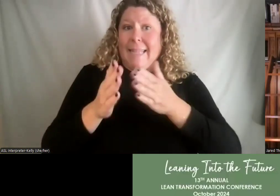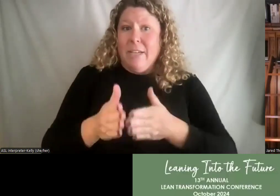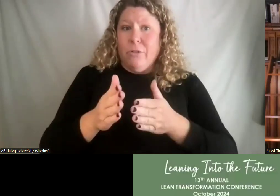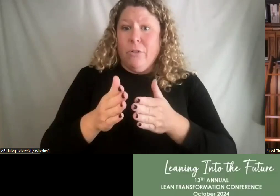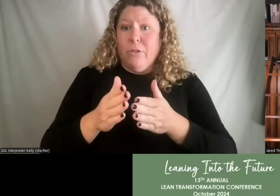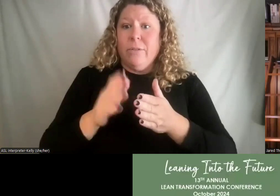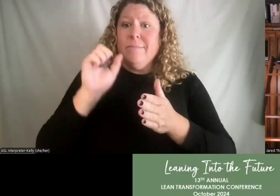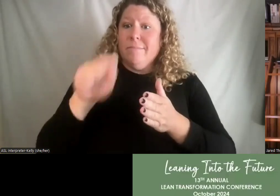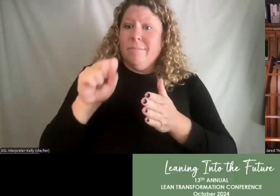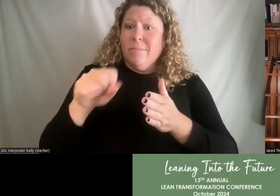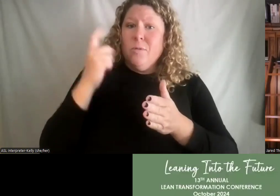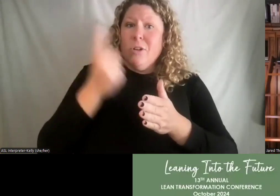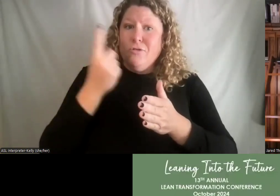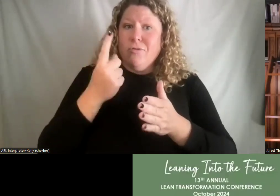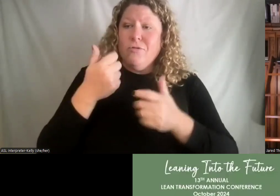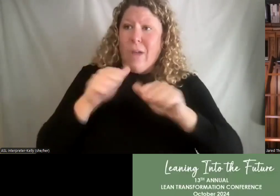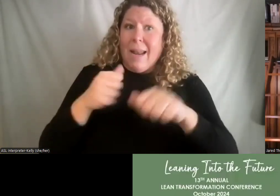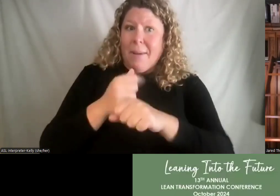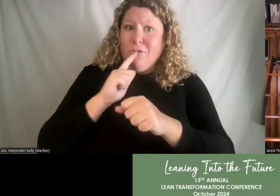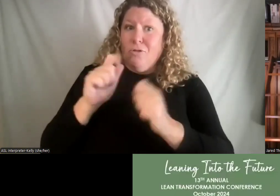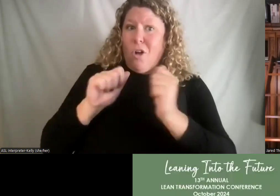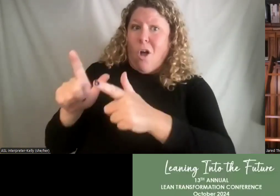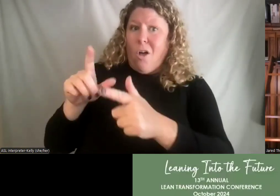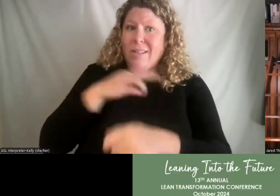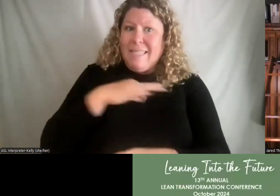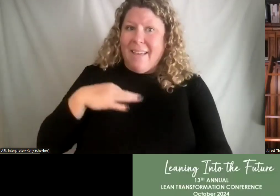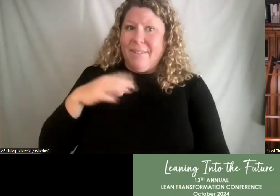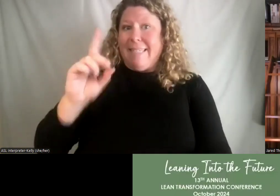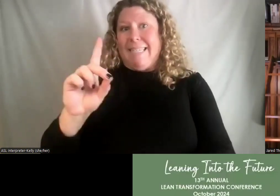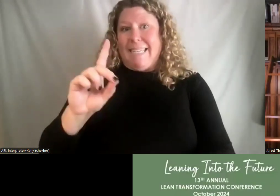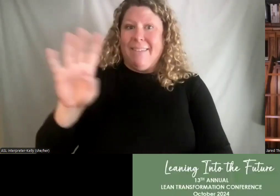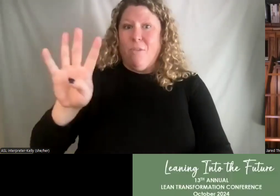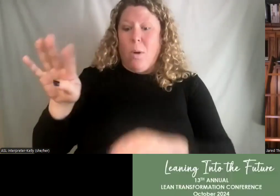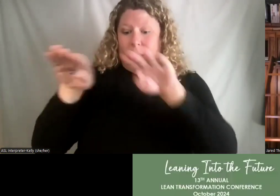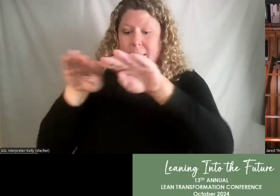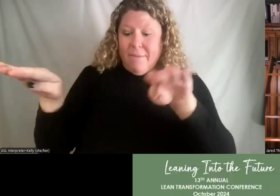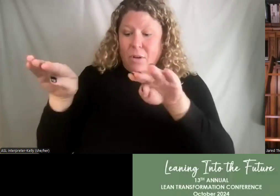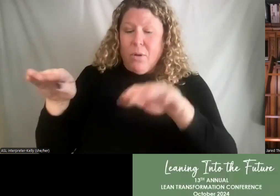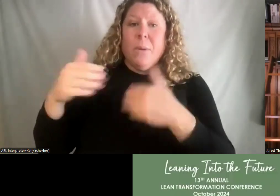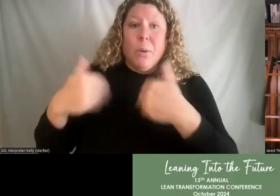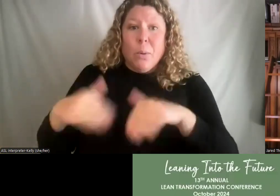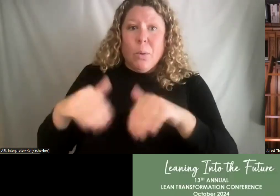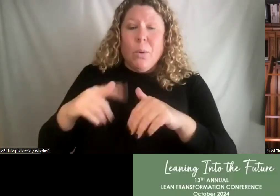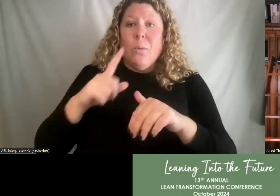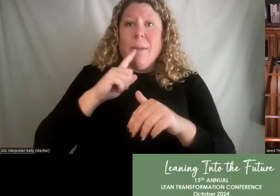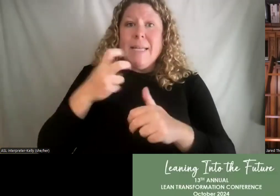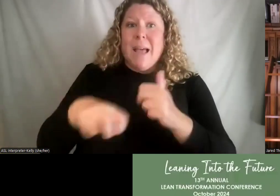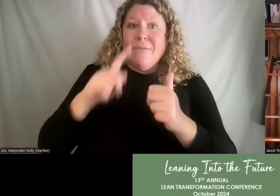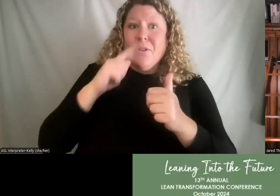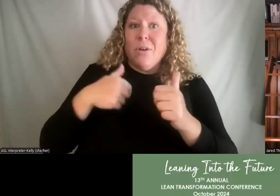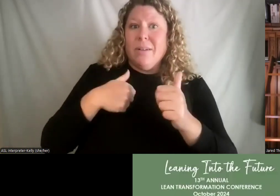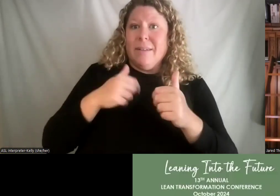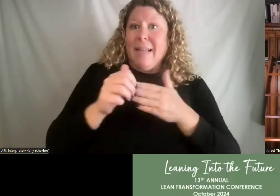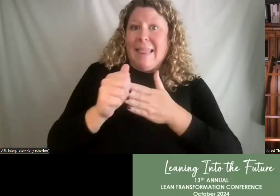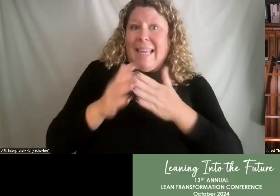our staff to be D4s, but it can be a very vulnerable feeling for a leader to acknowledge that those